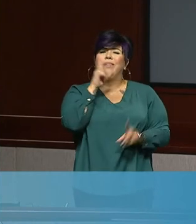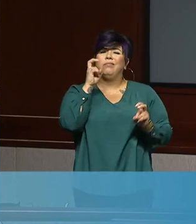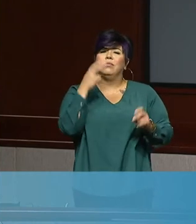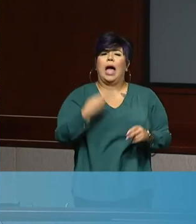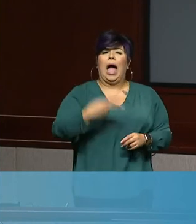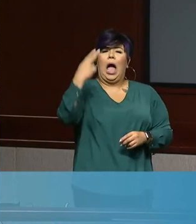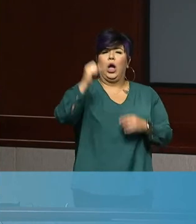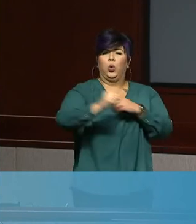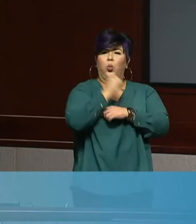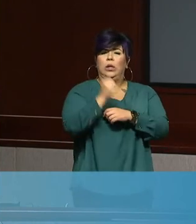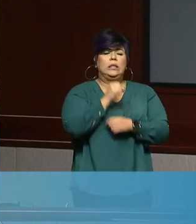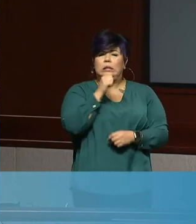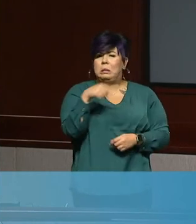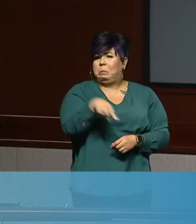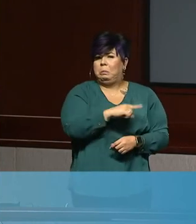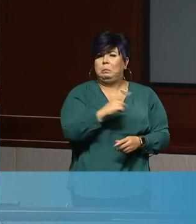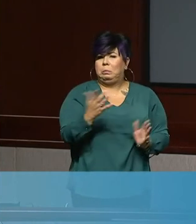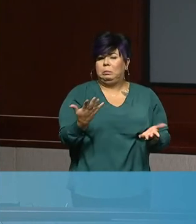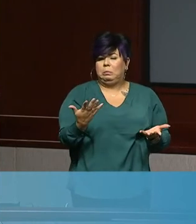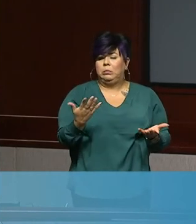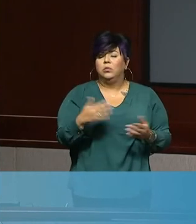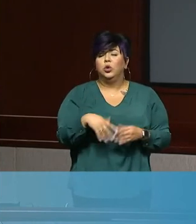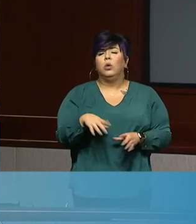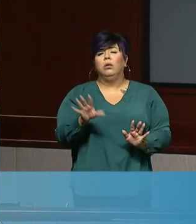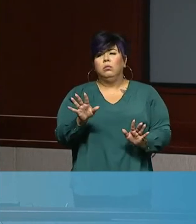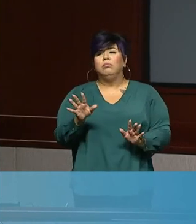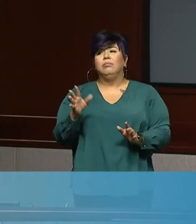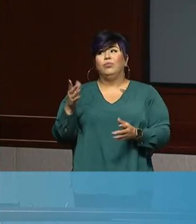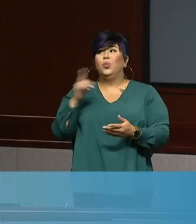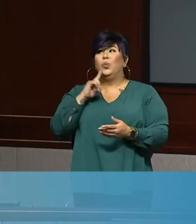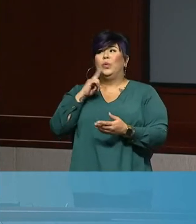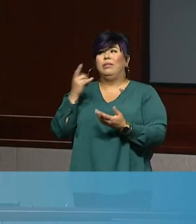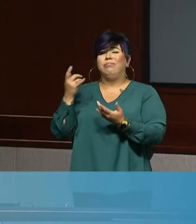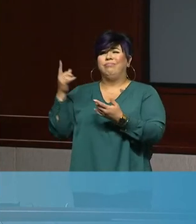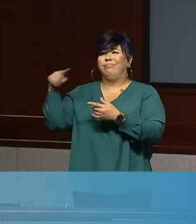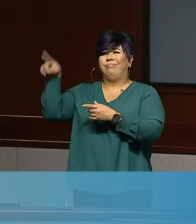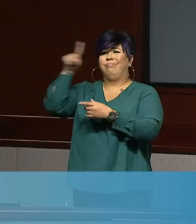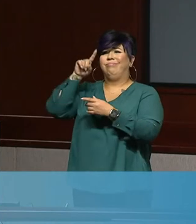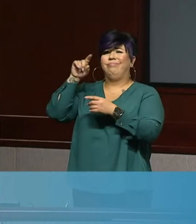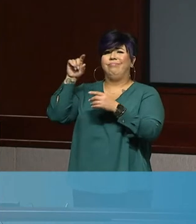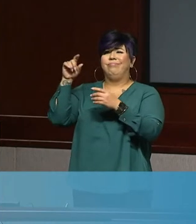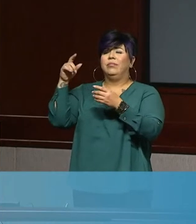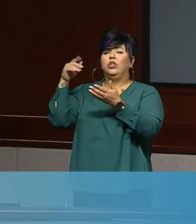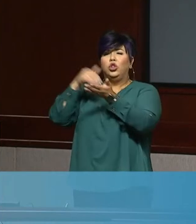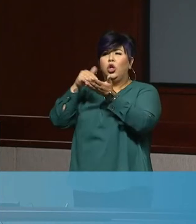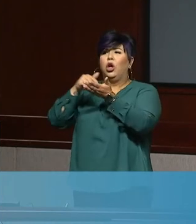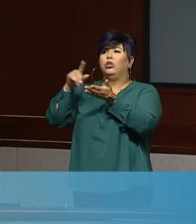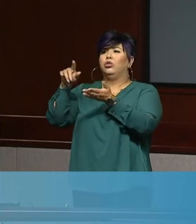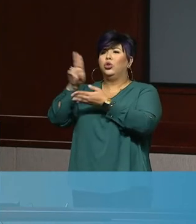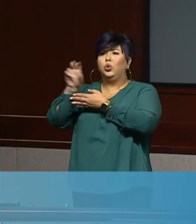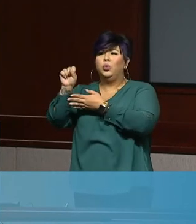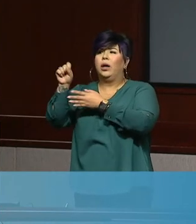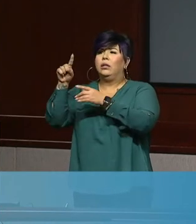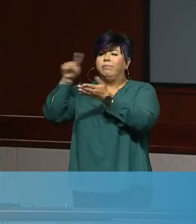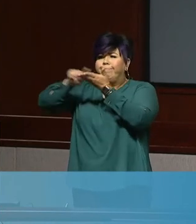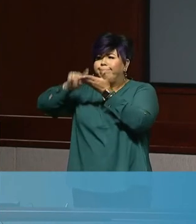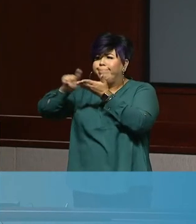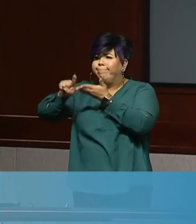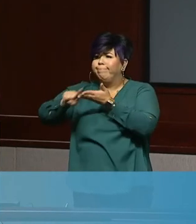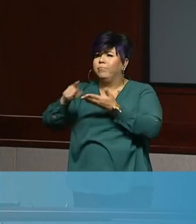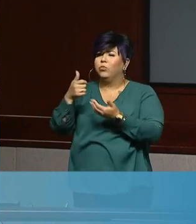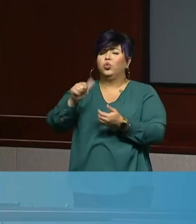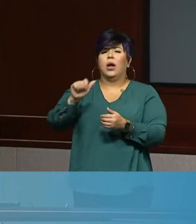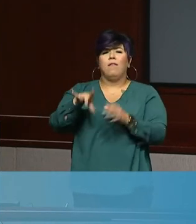been associated with COVID-19. Um, and so they're still looking into a lot of those differences, um, both here in the U S and, and, um,